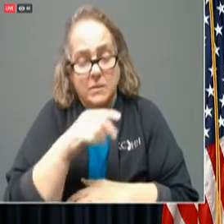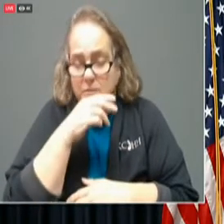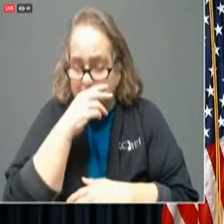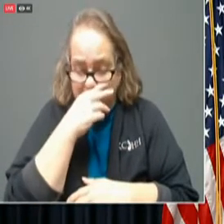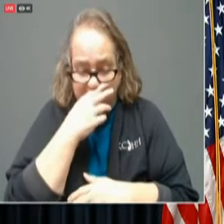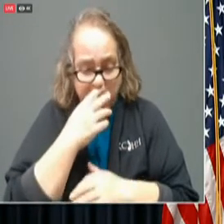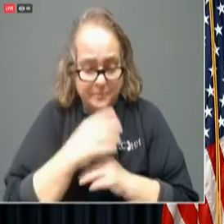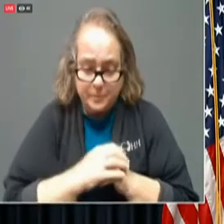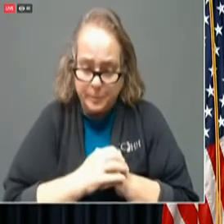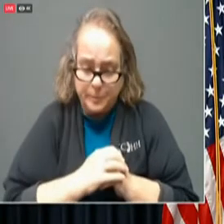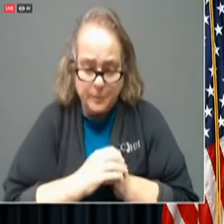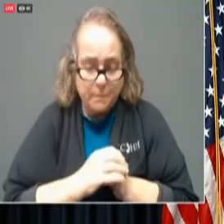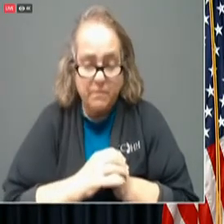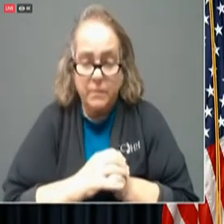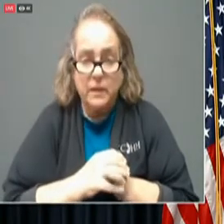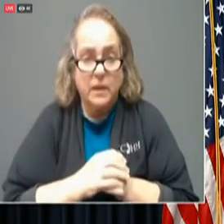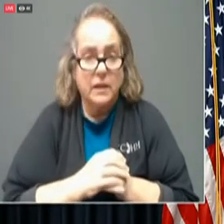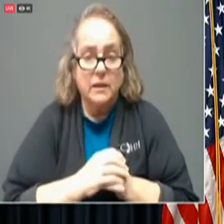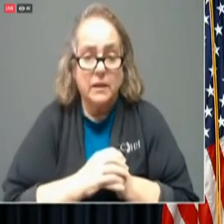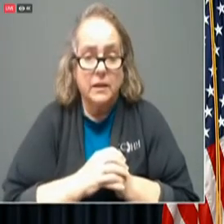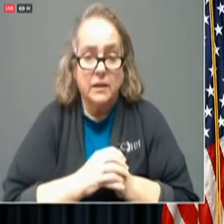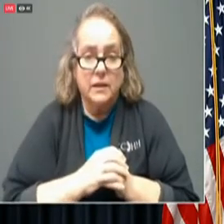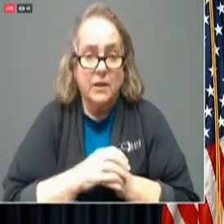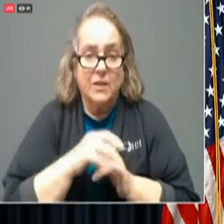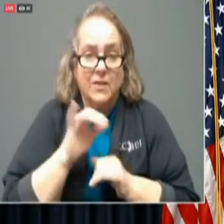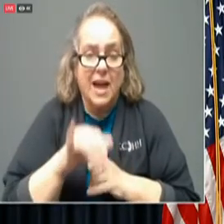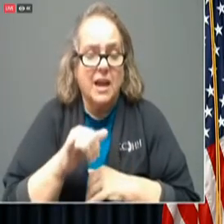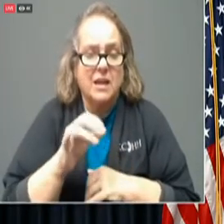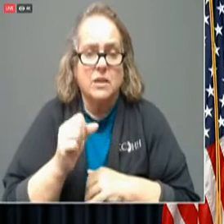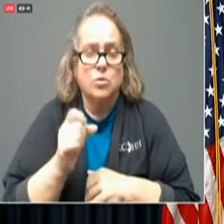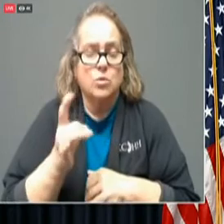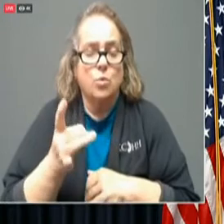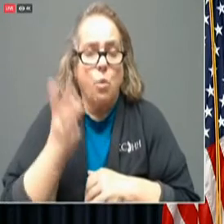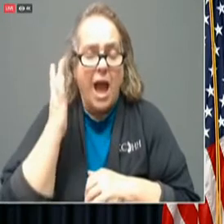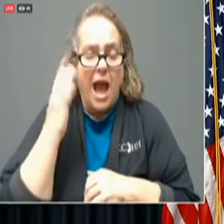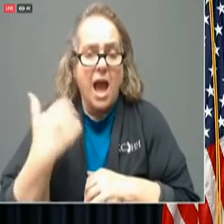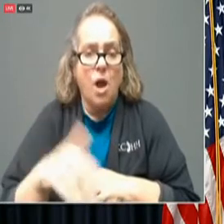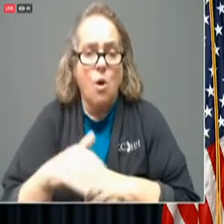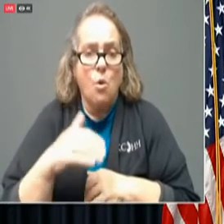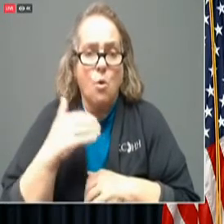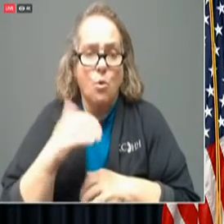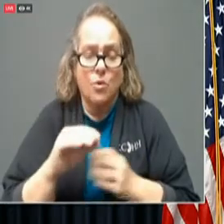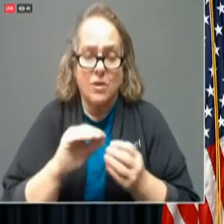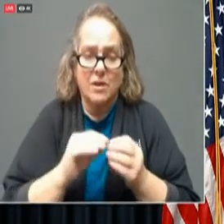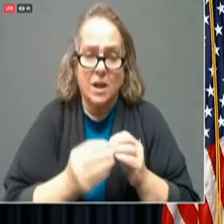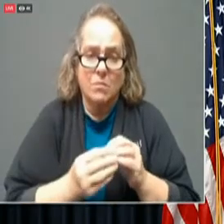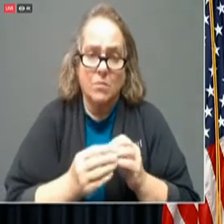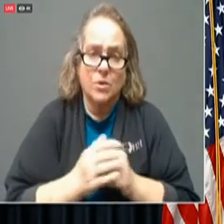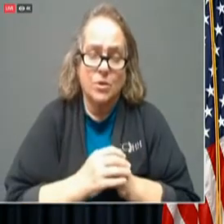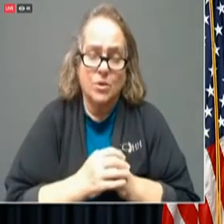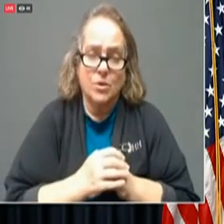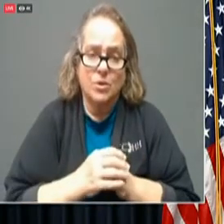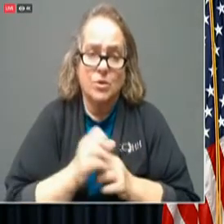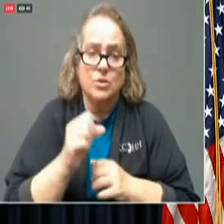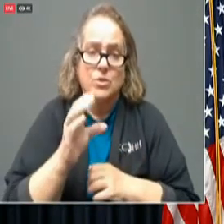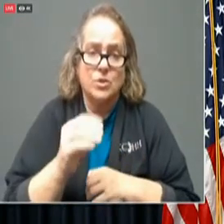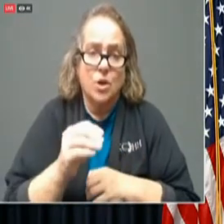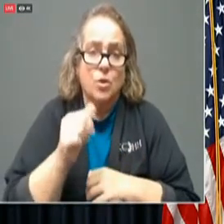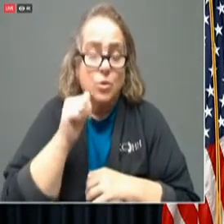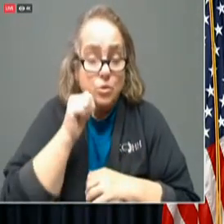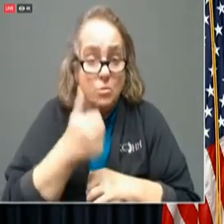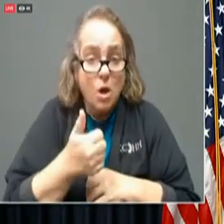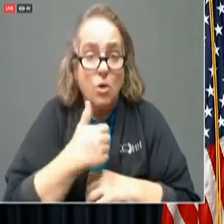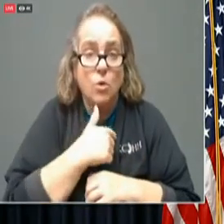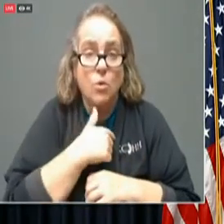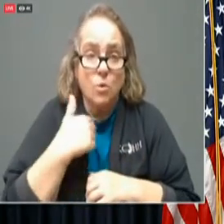and just staggering. Um, um, we're gonna be